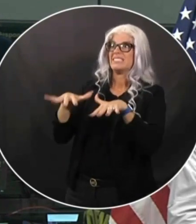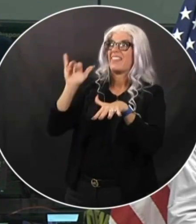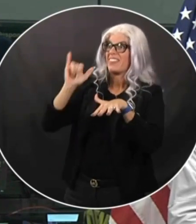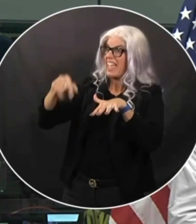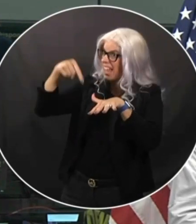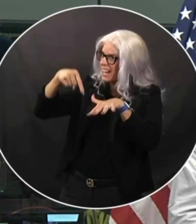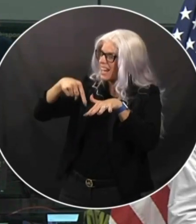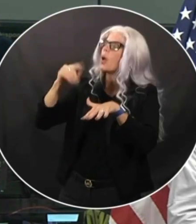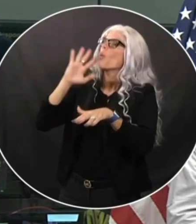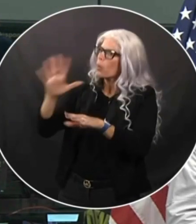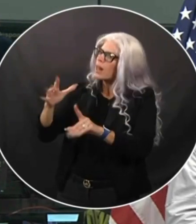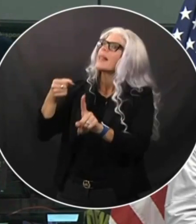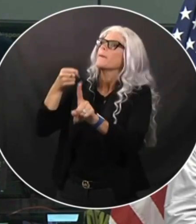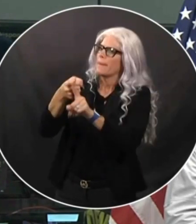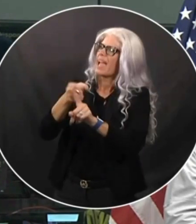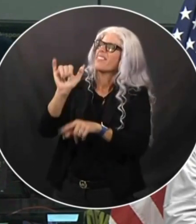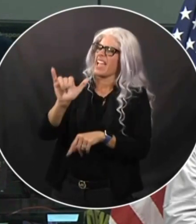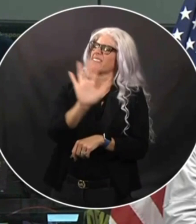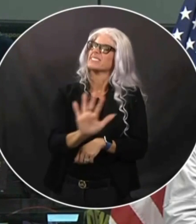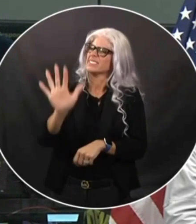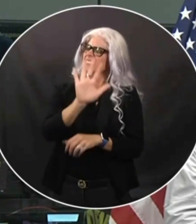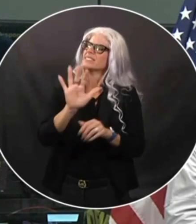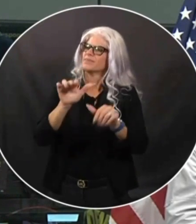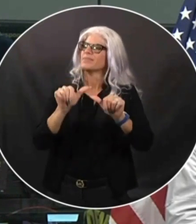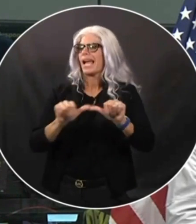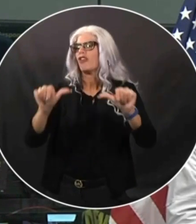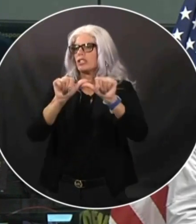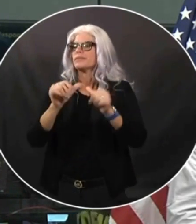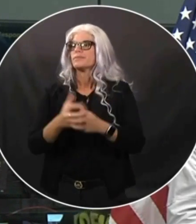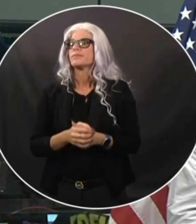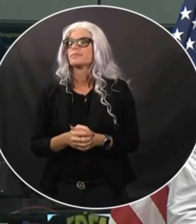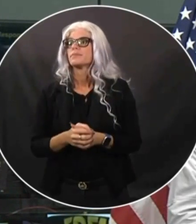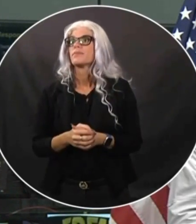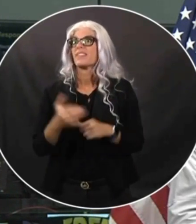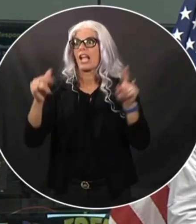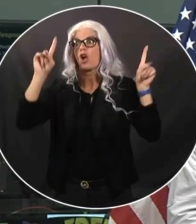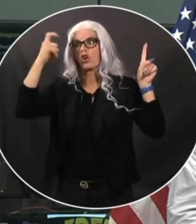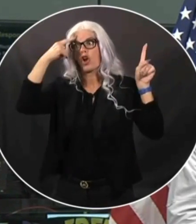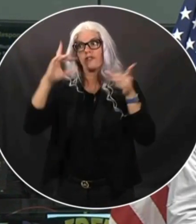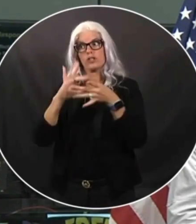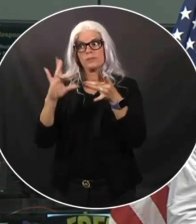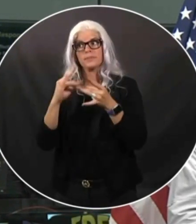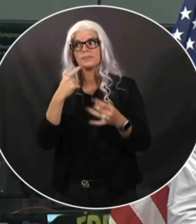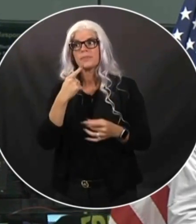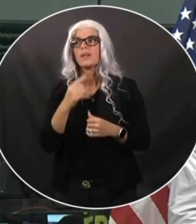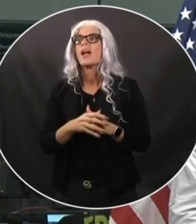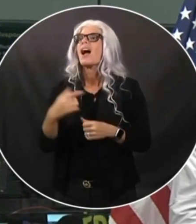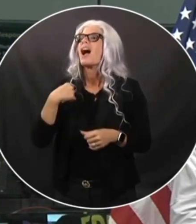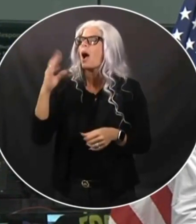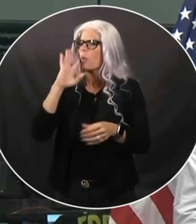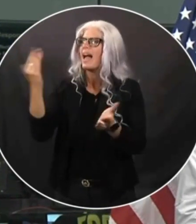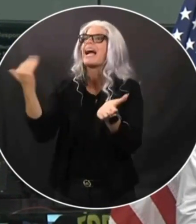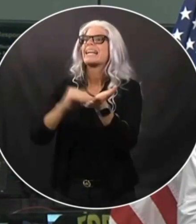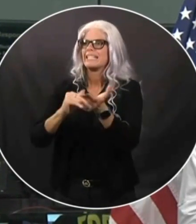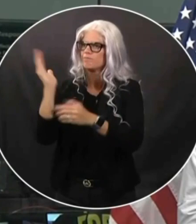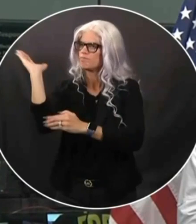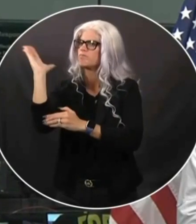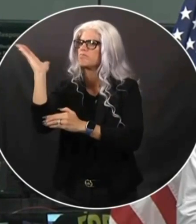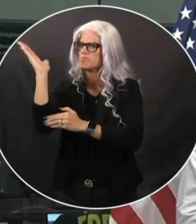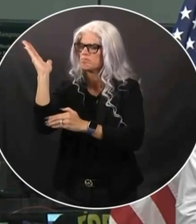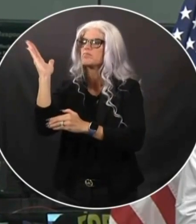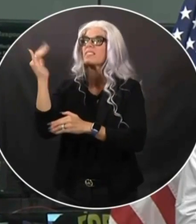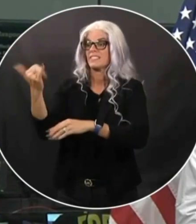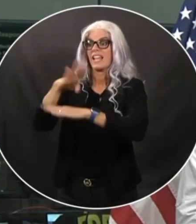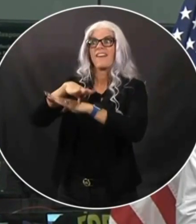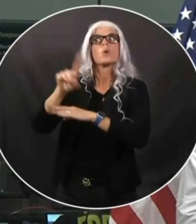impact. All right. Well, we're going to do I'm going to do another briefing later later this afternoon, likely down in Tampa Bay. And we may be